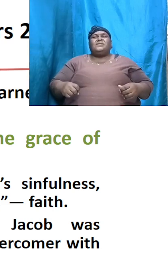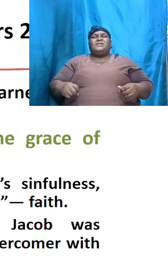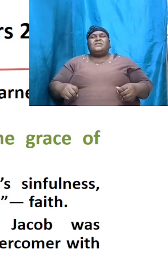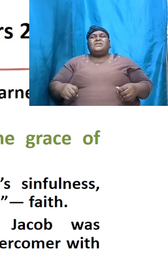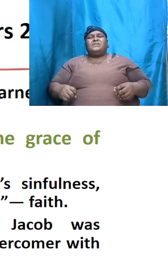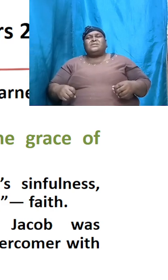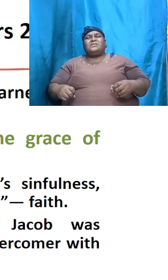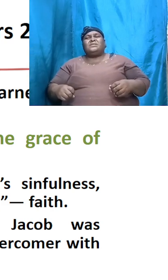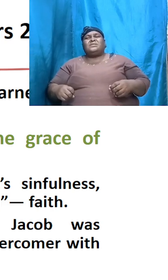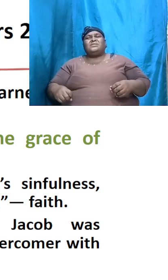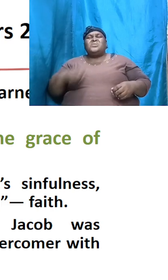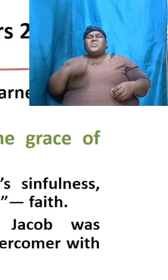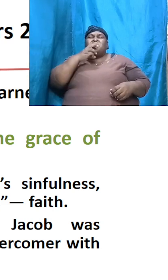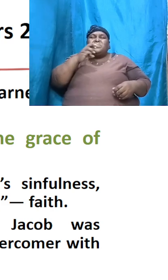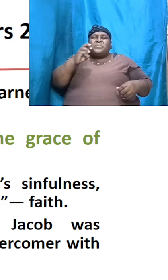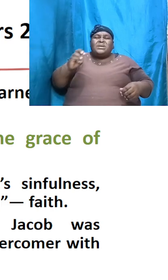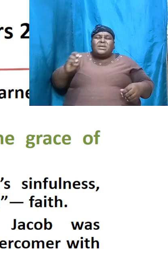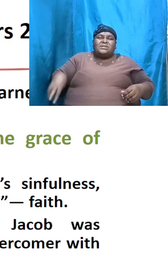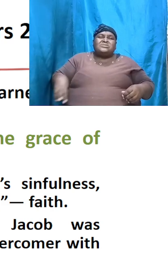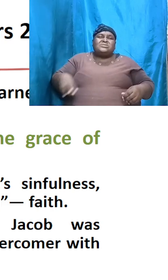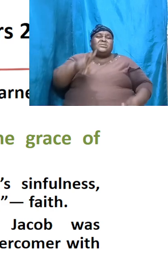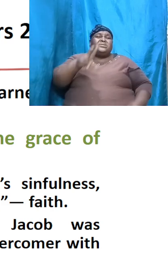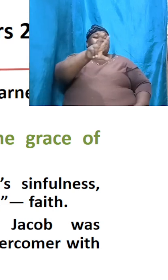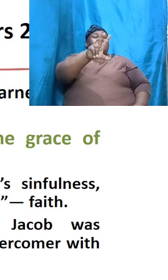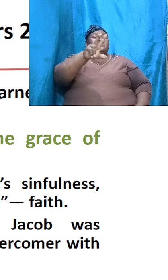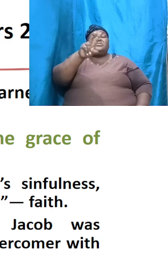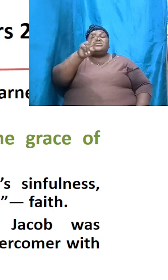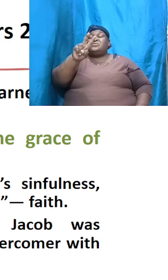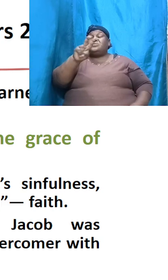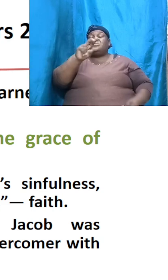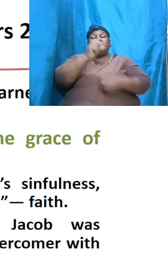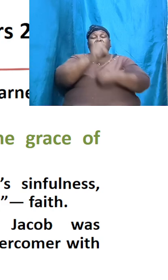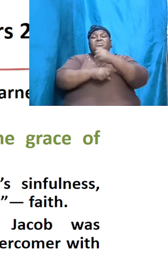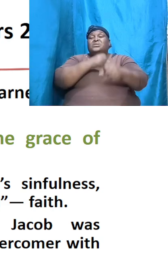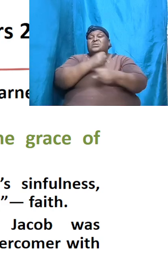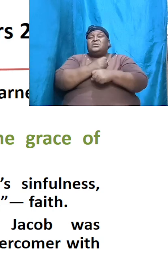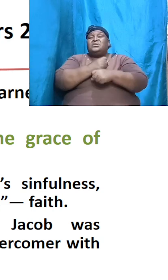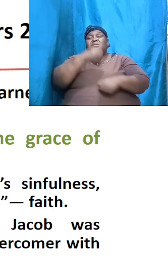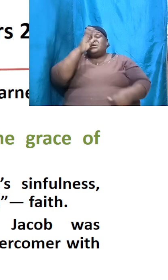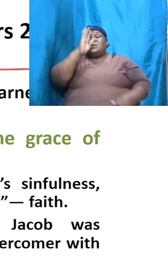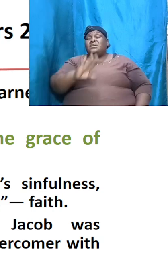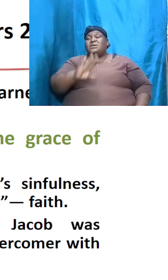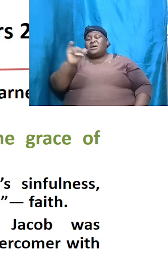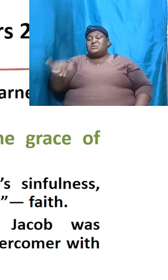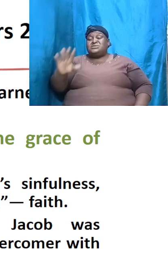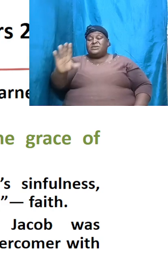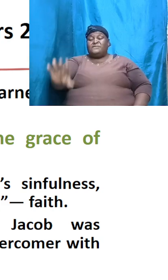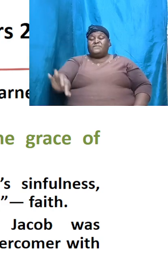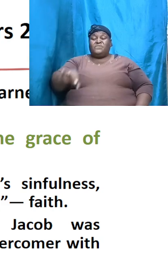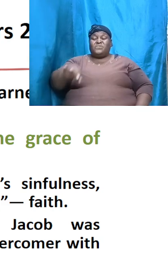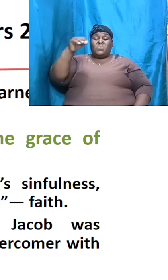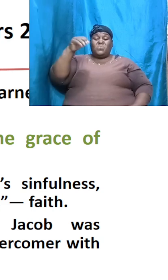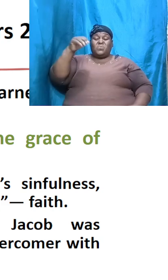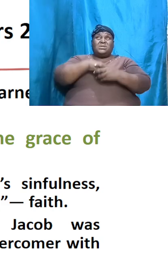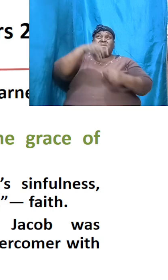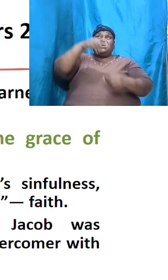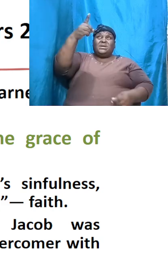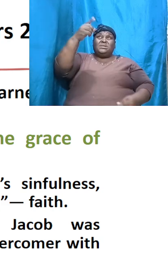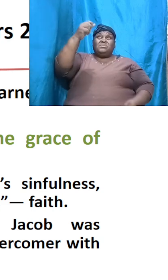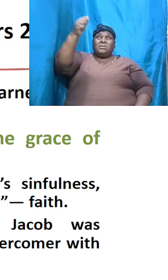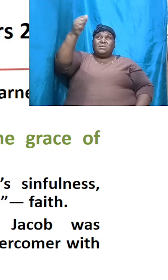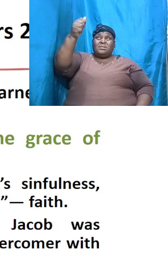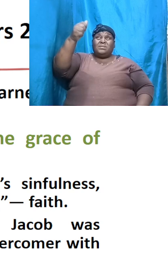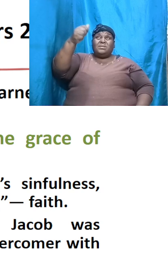sinfulness and wickedness and 32 years and God still found it inside of him God to